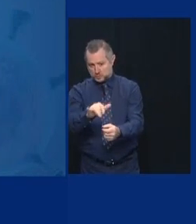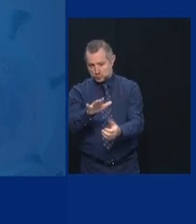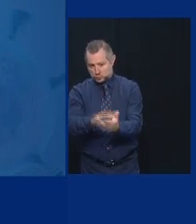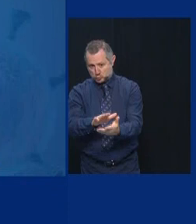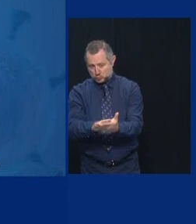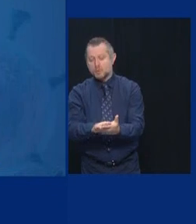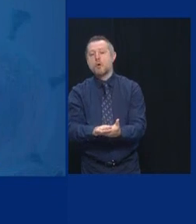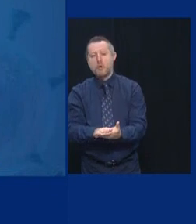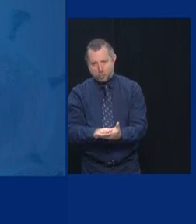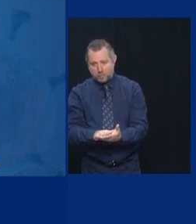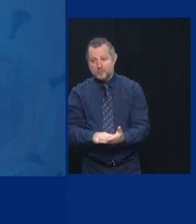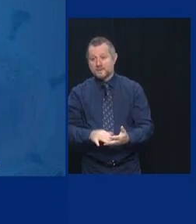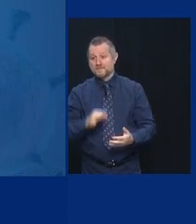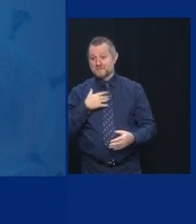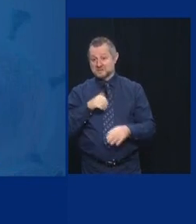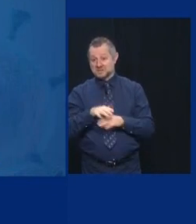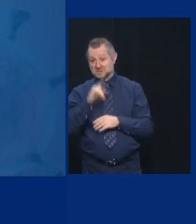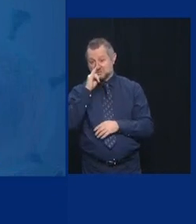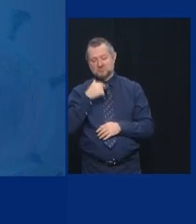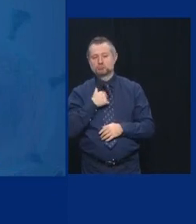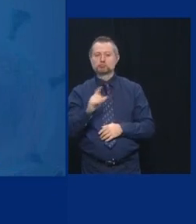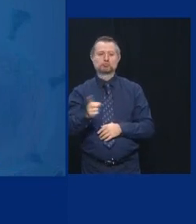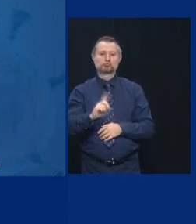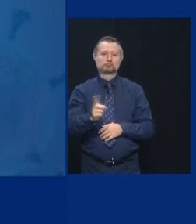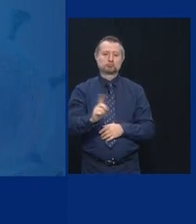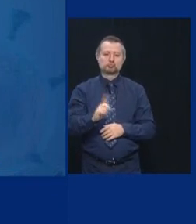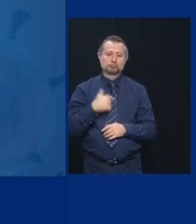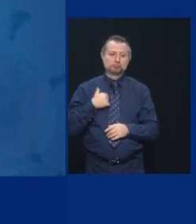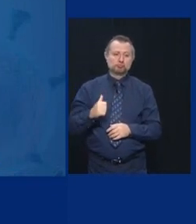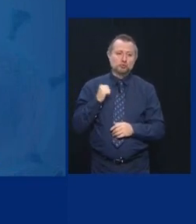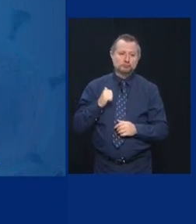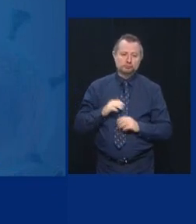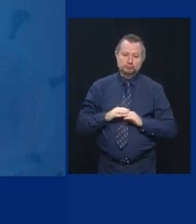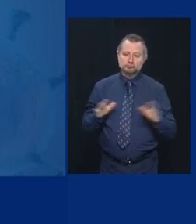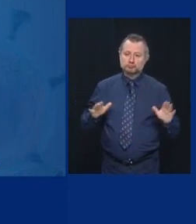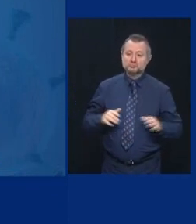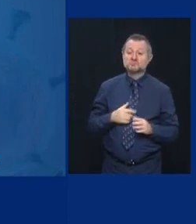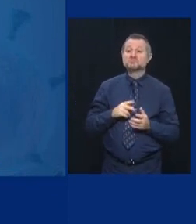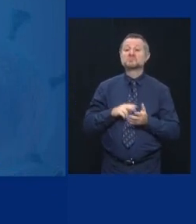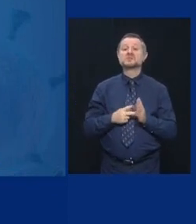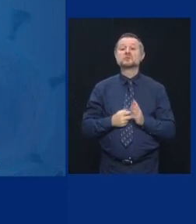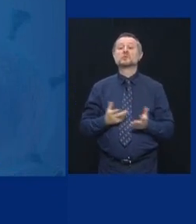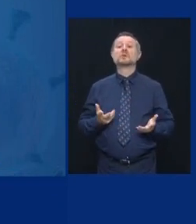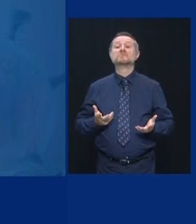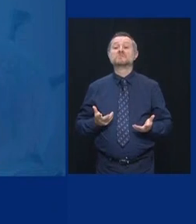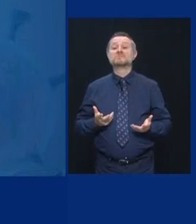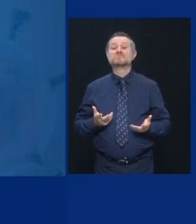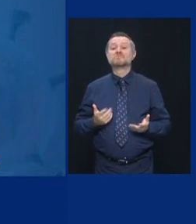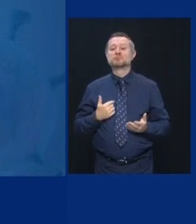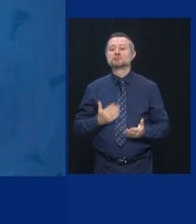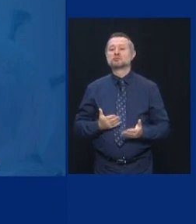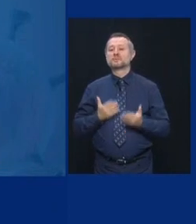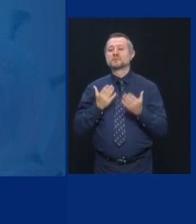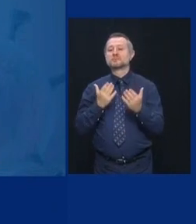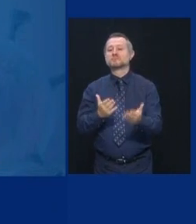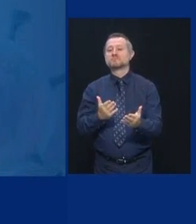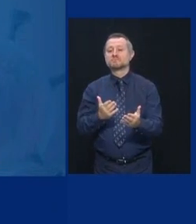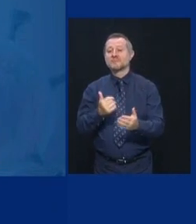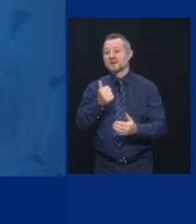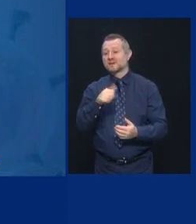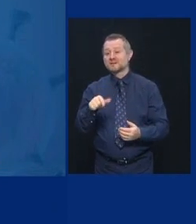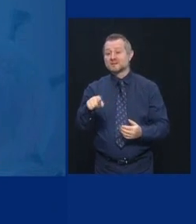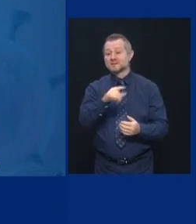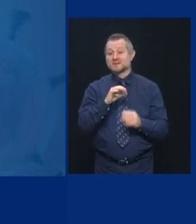send my child. I am not going to recommend or allow any New York City family